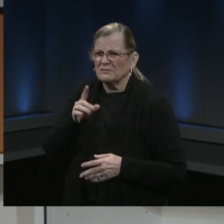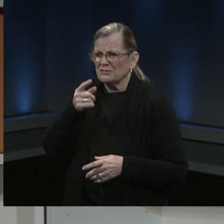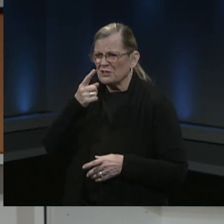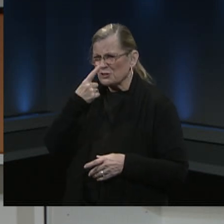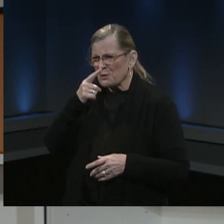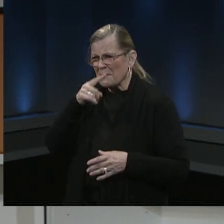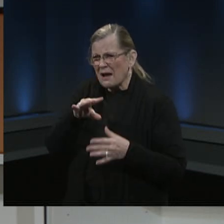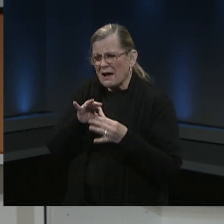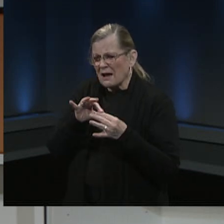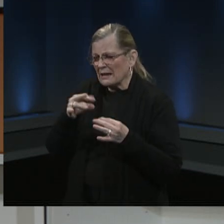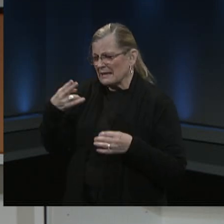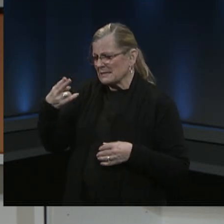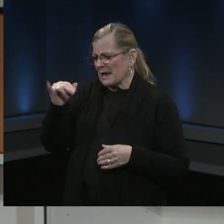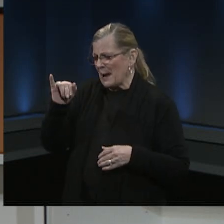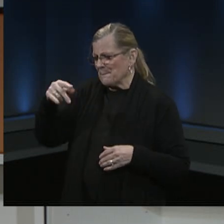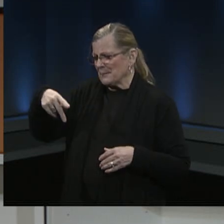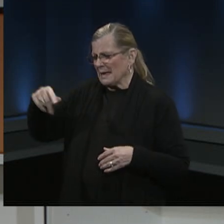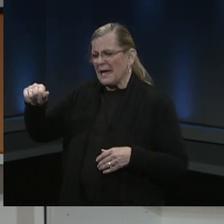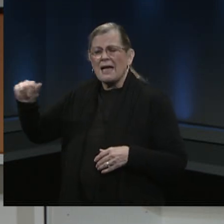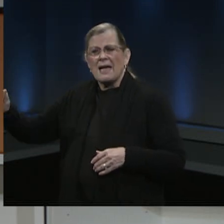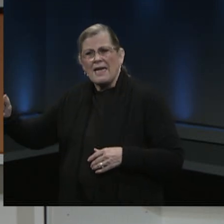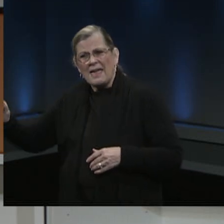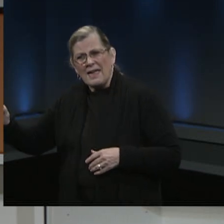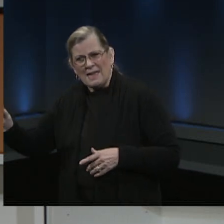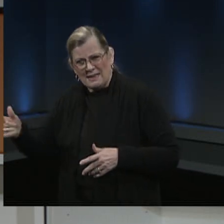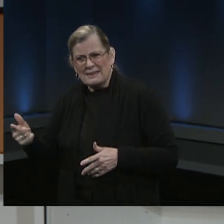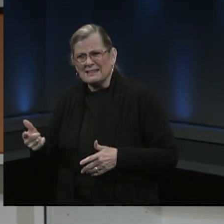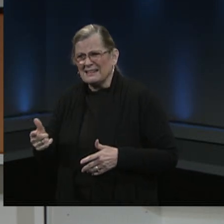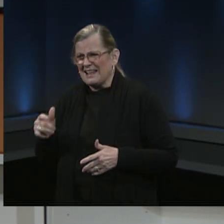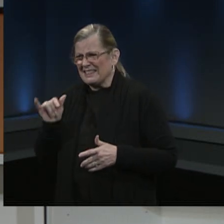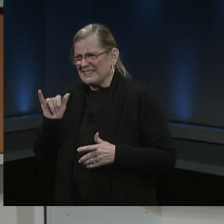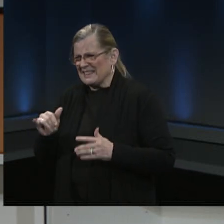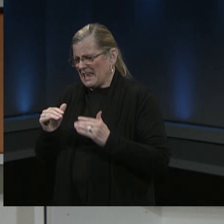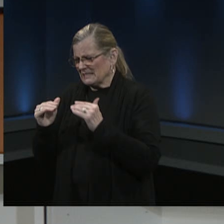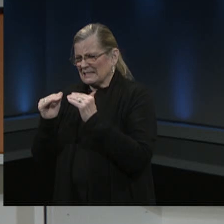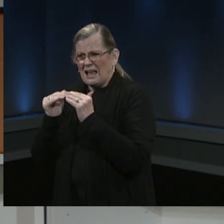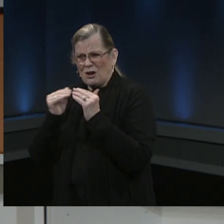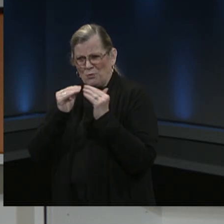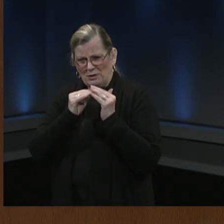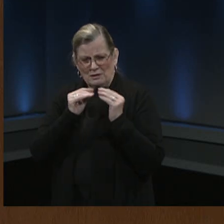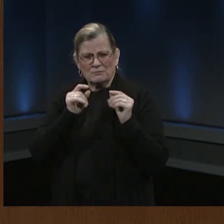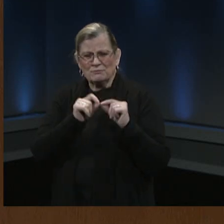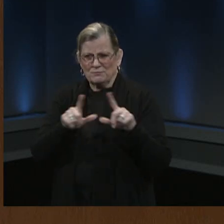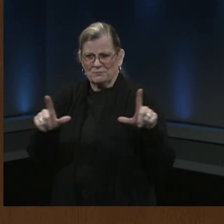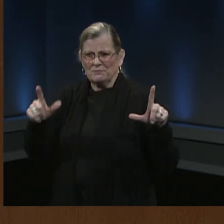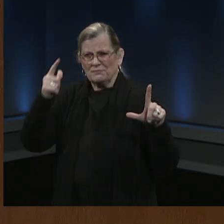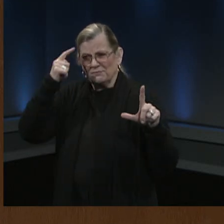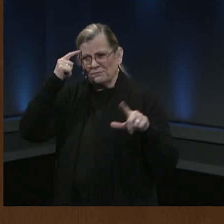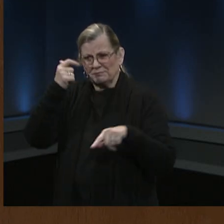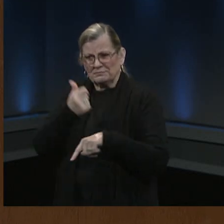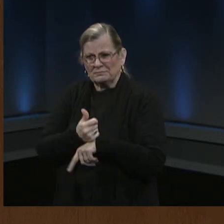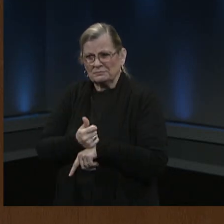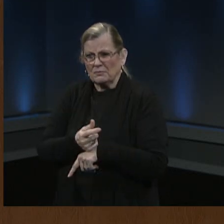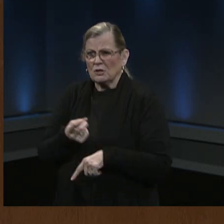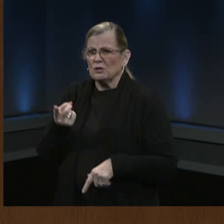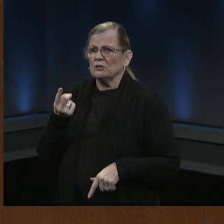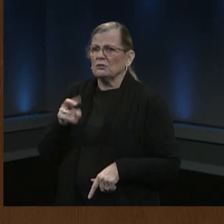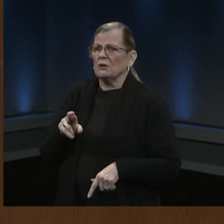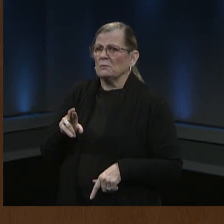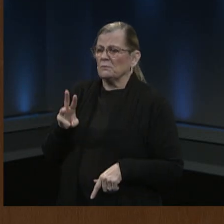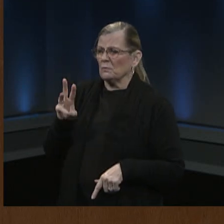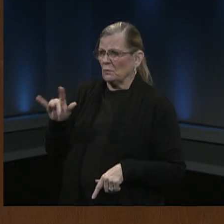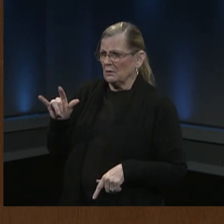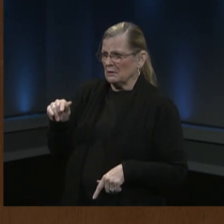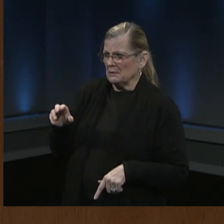HR expert, but I want to start with you from that equity lens and then we'll let Mr. McDonald add a few comments. Well, think it's an important question. and